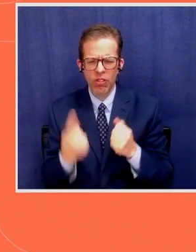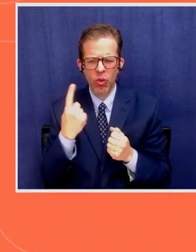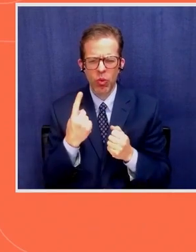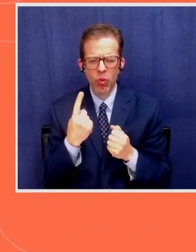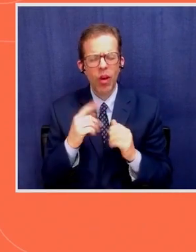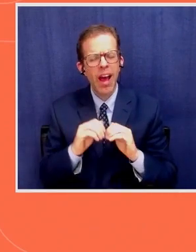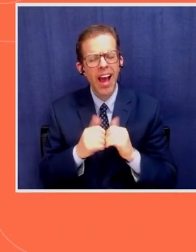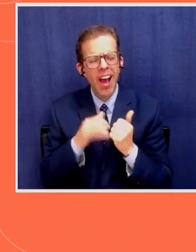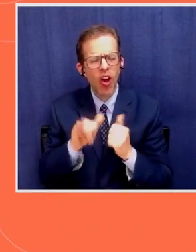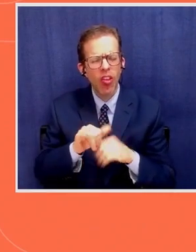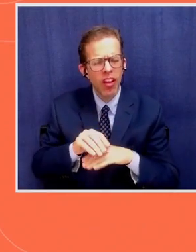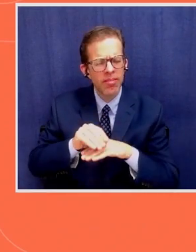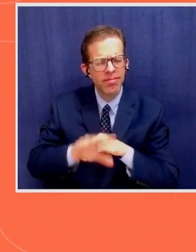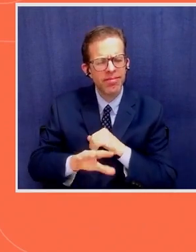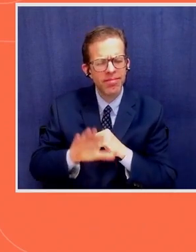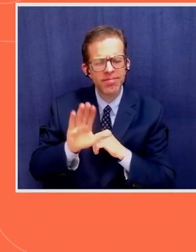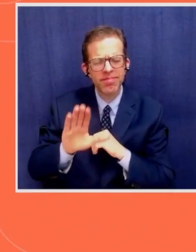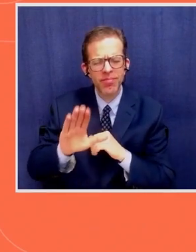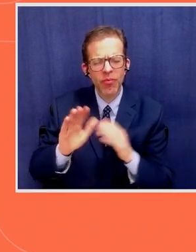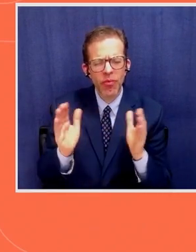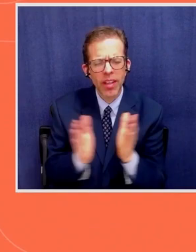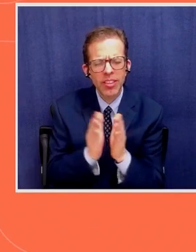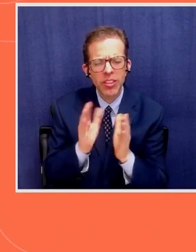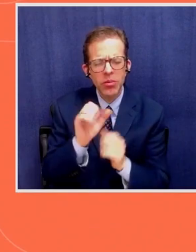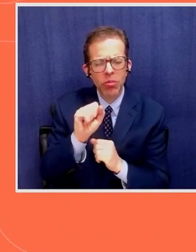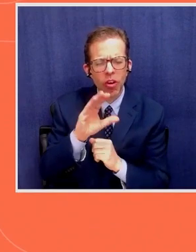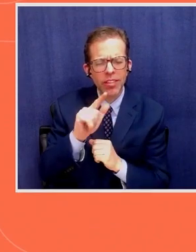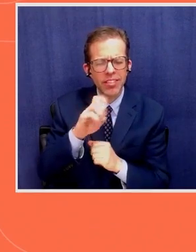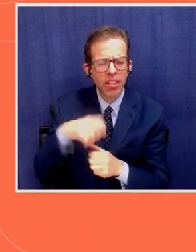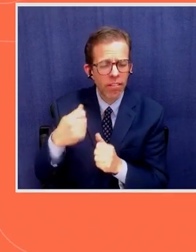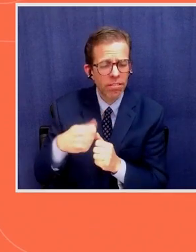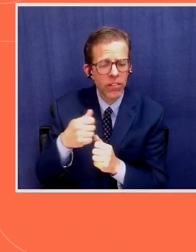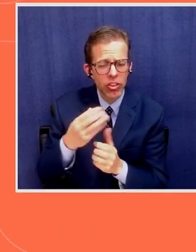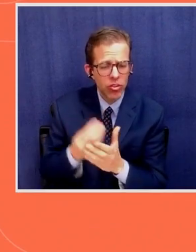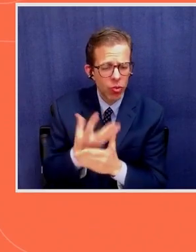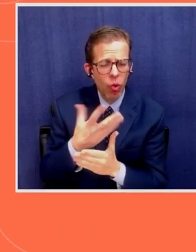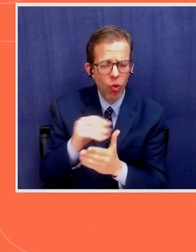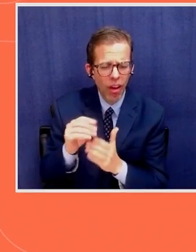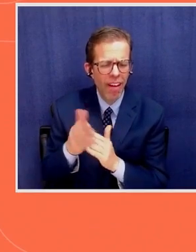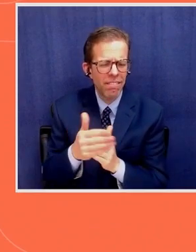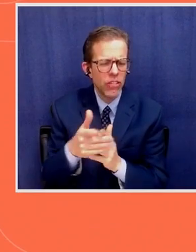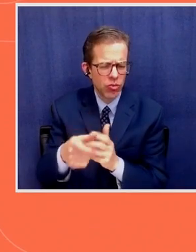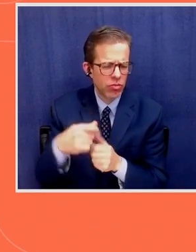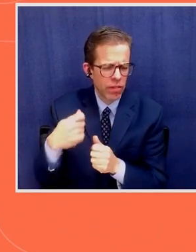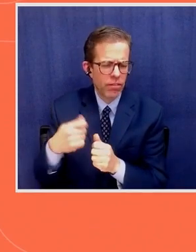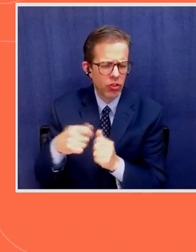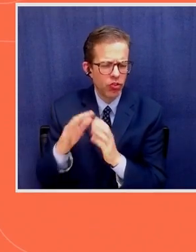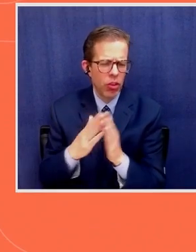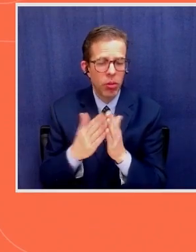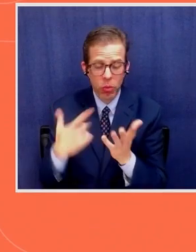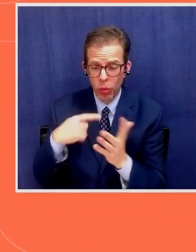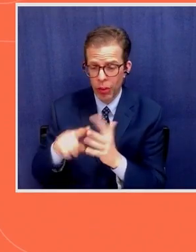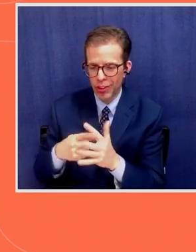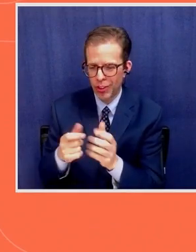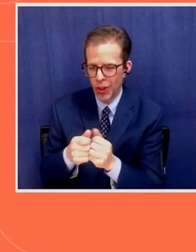affected the small-scale fishers and fishing communities specifically, Anne? we'll start with questions with Anne.